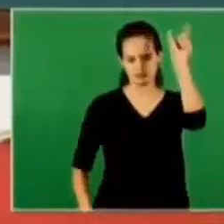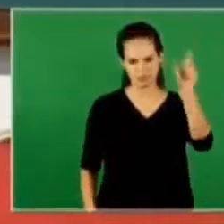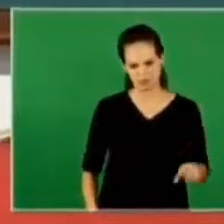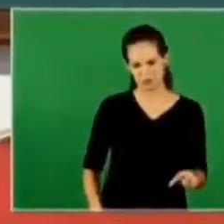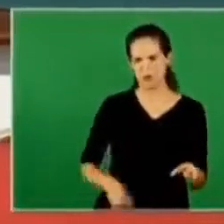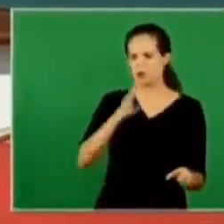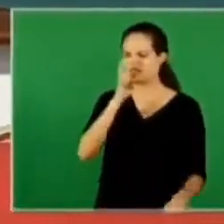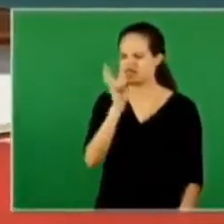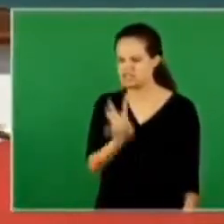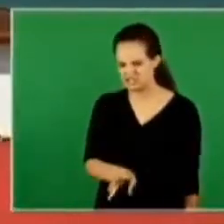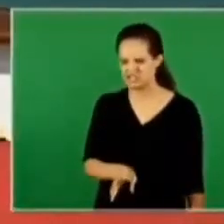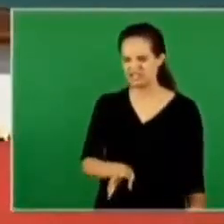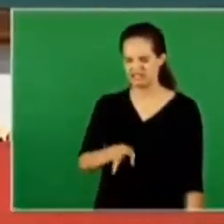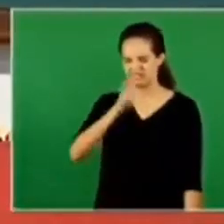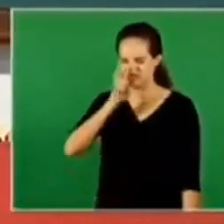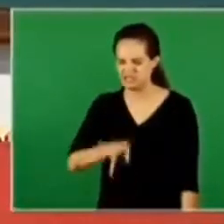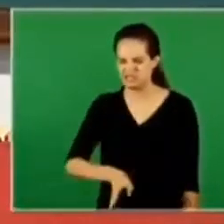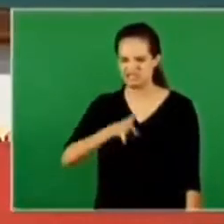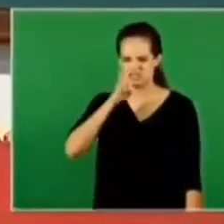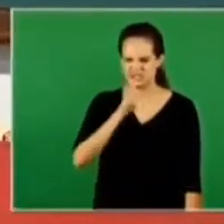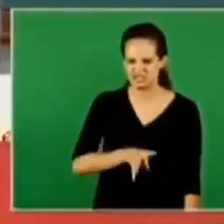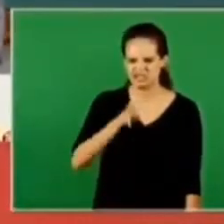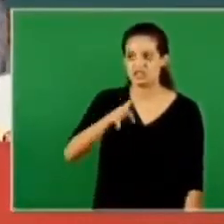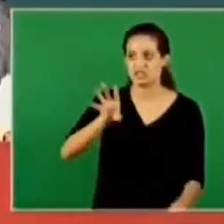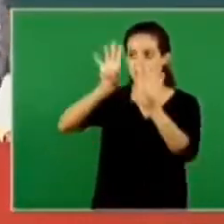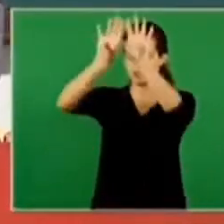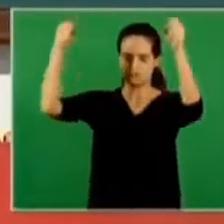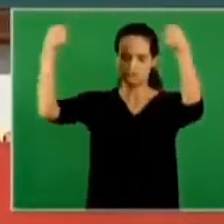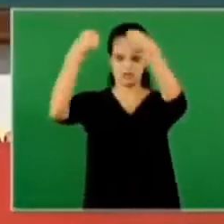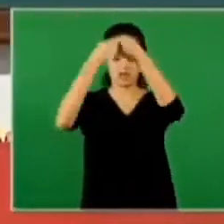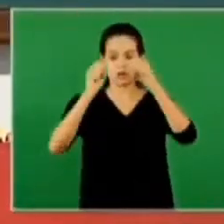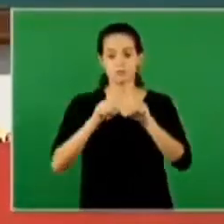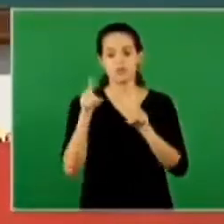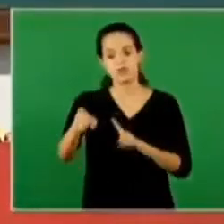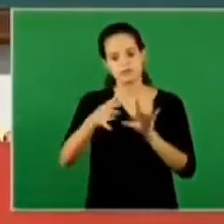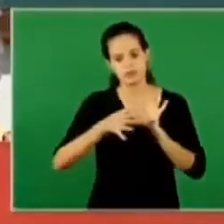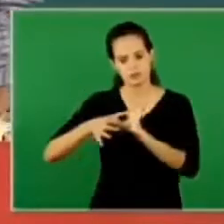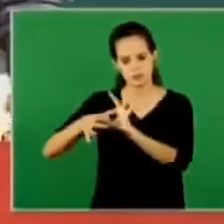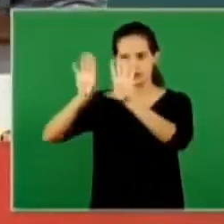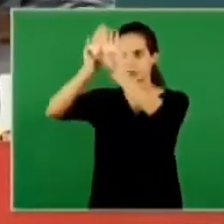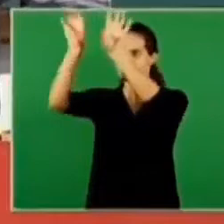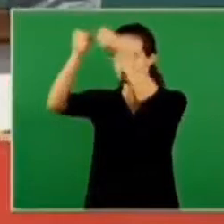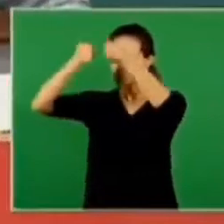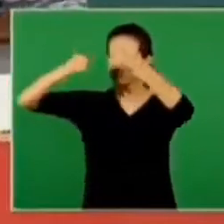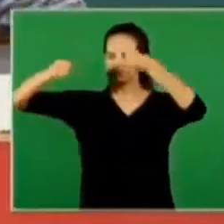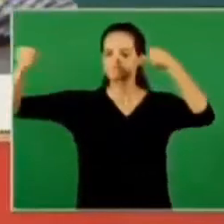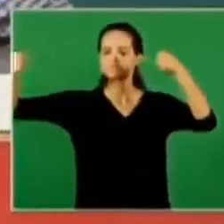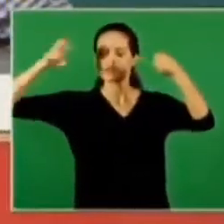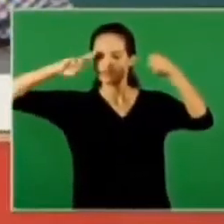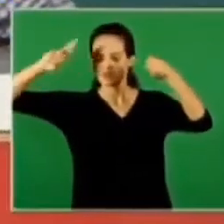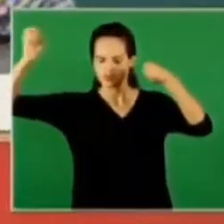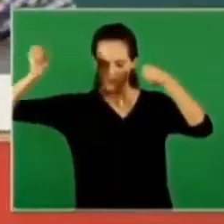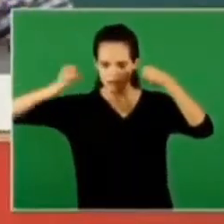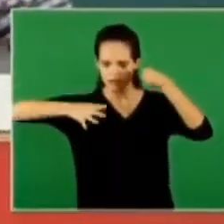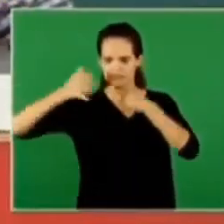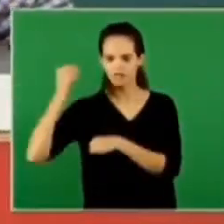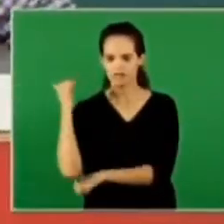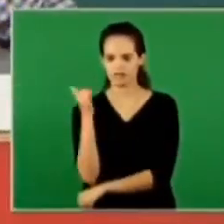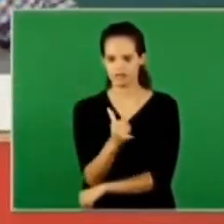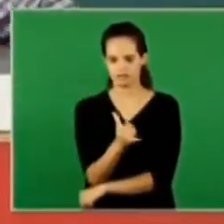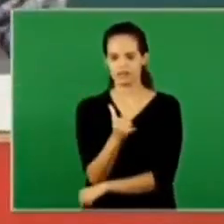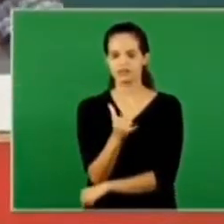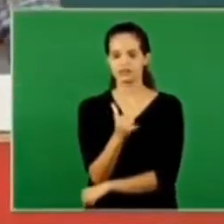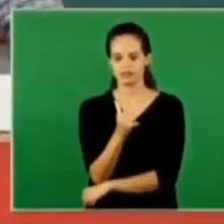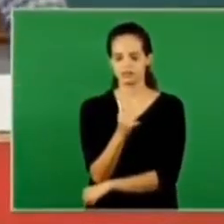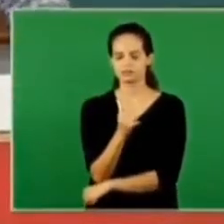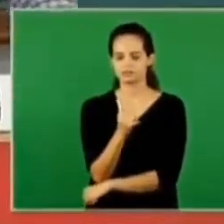to all to those who to throw the stone who don't criticize that the heavens are closed but for you heavens are open and